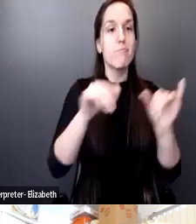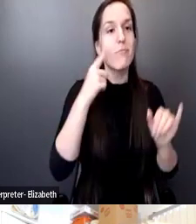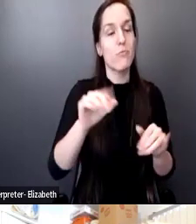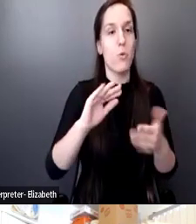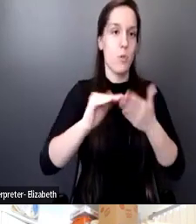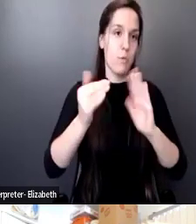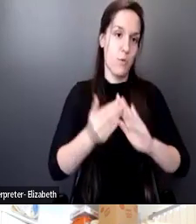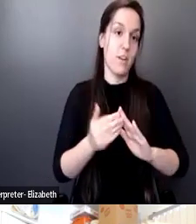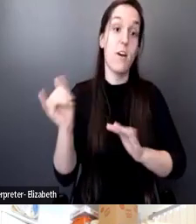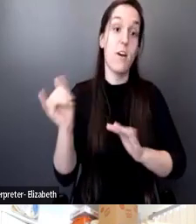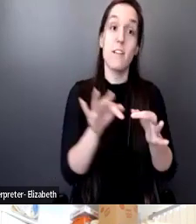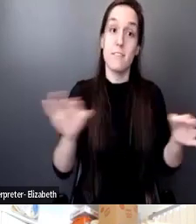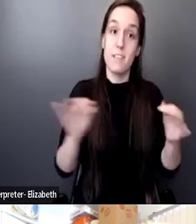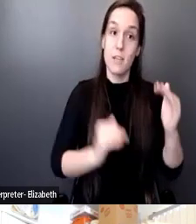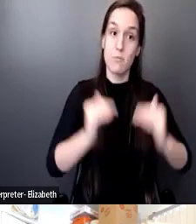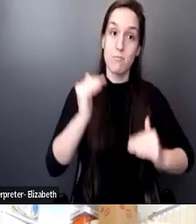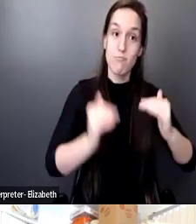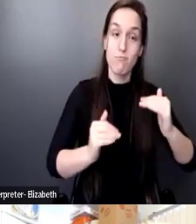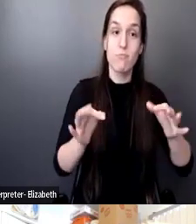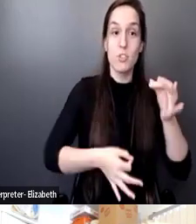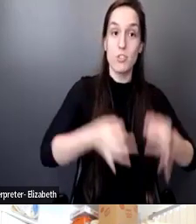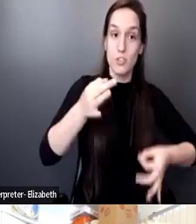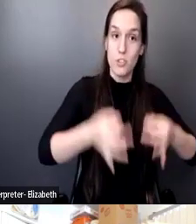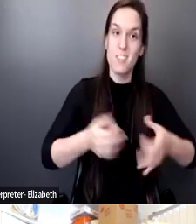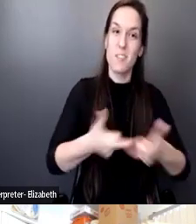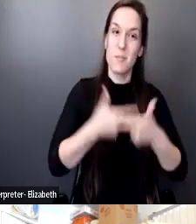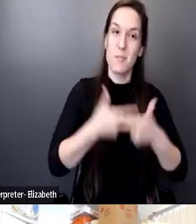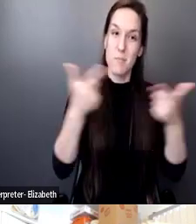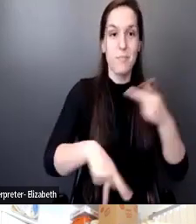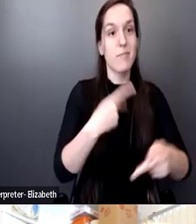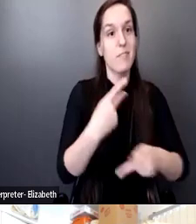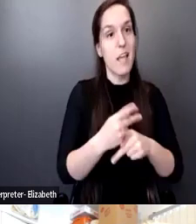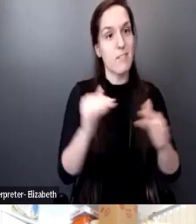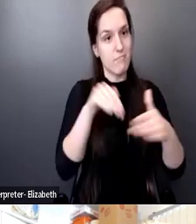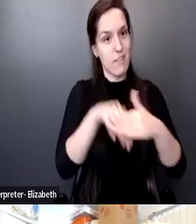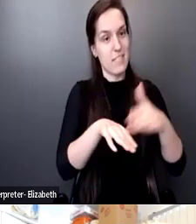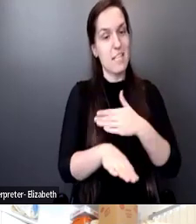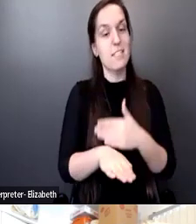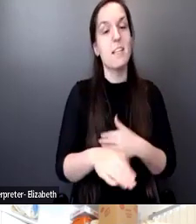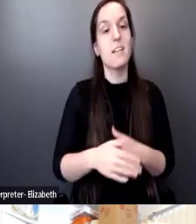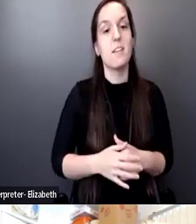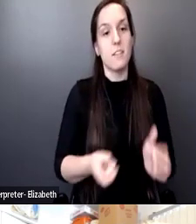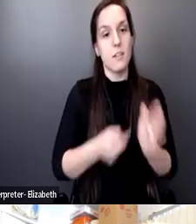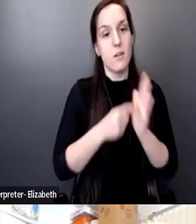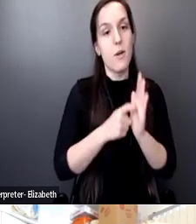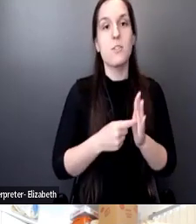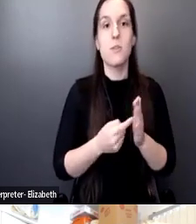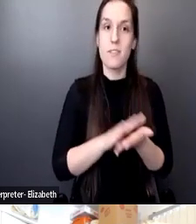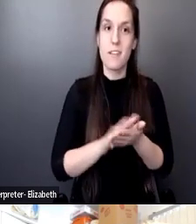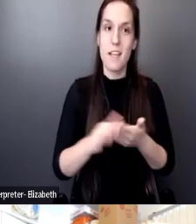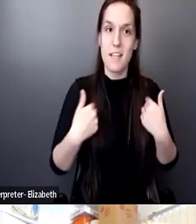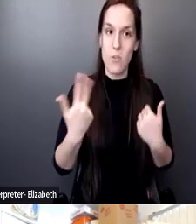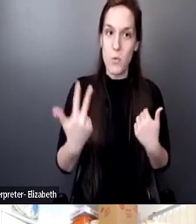justice is also a big form of accessibility. So it's it's nice that we're able to have this in three languages,